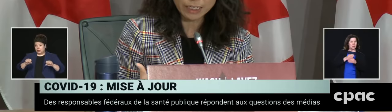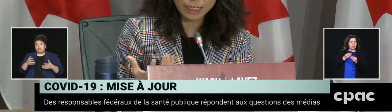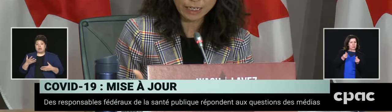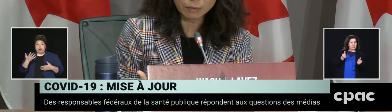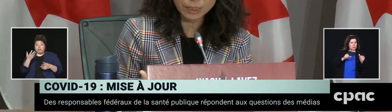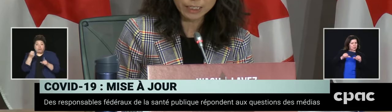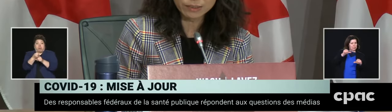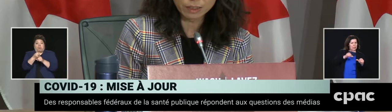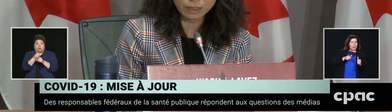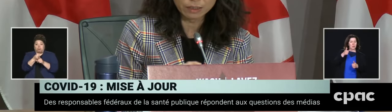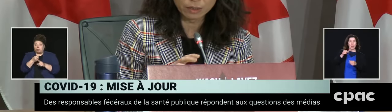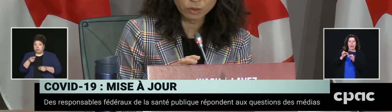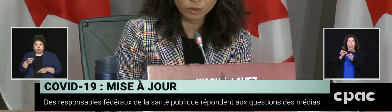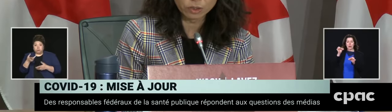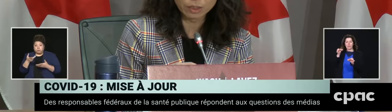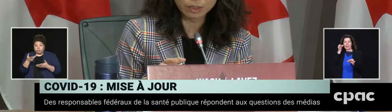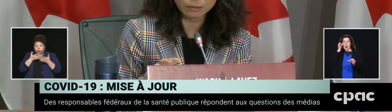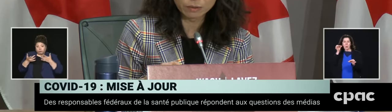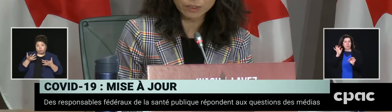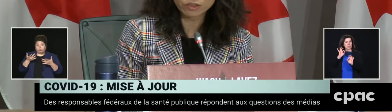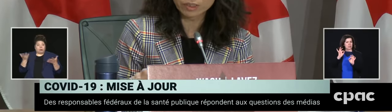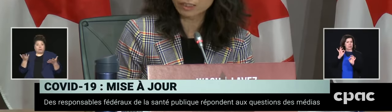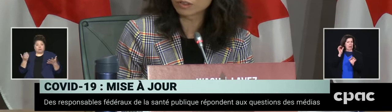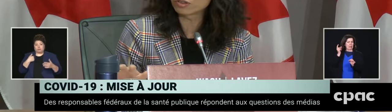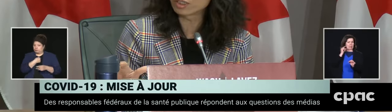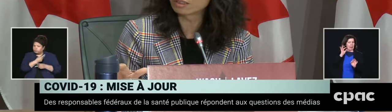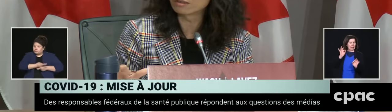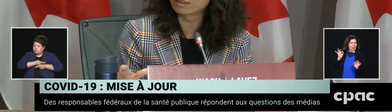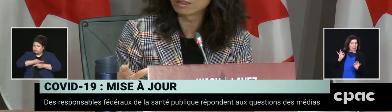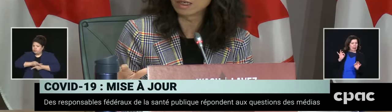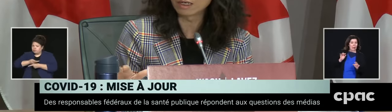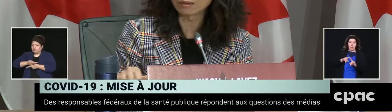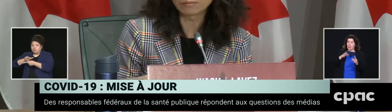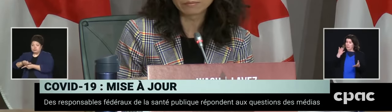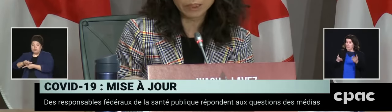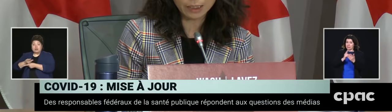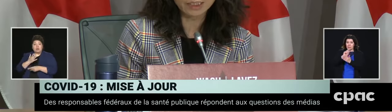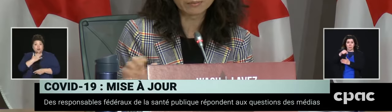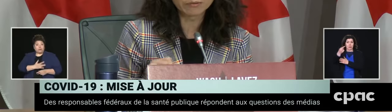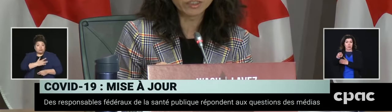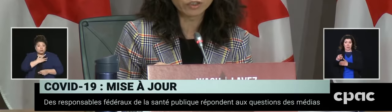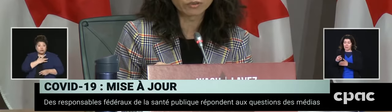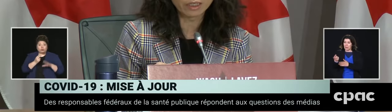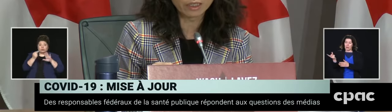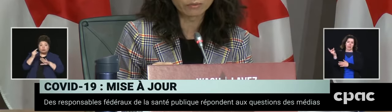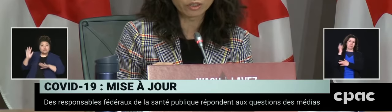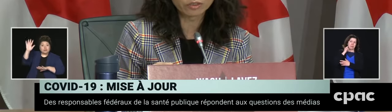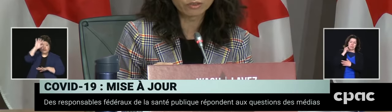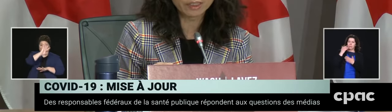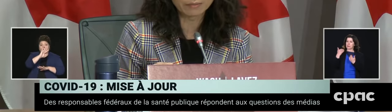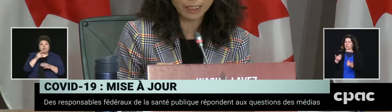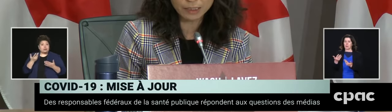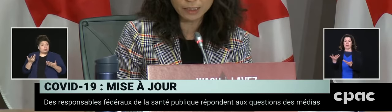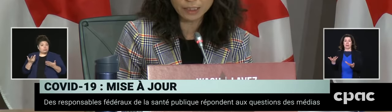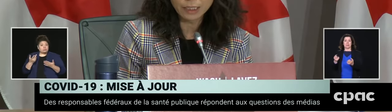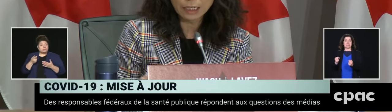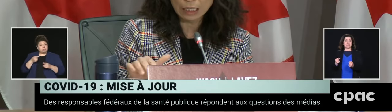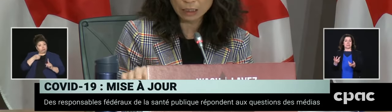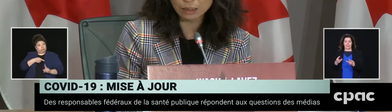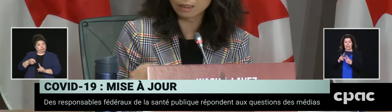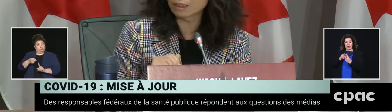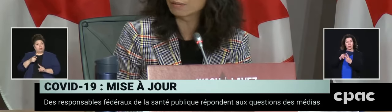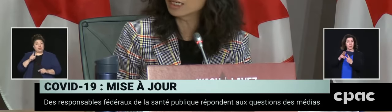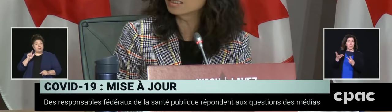But right now, based on all the provincial territorial, particularly provincial laboratory capacity,